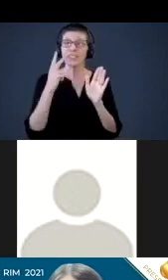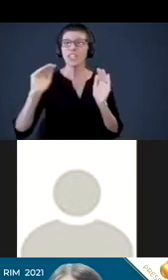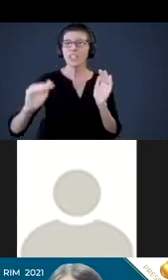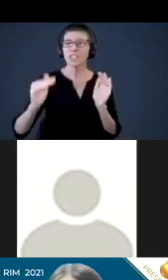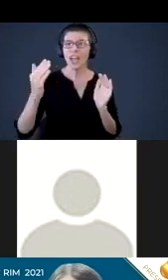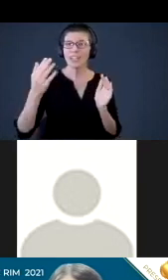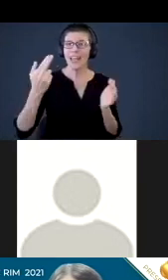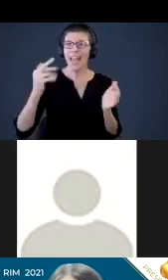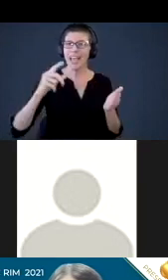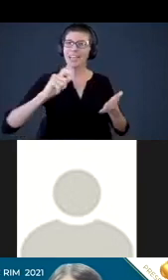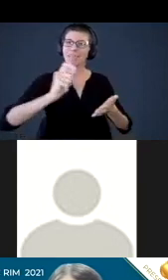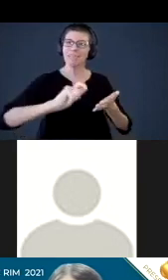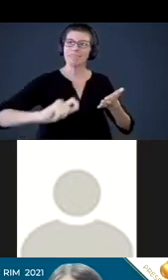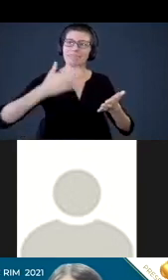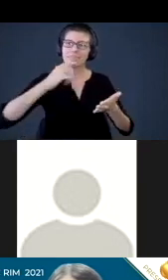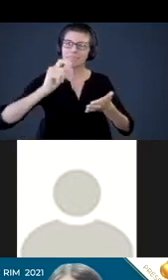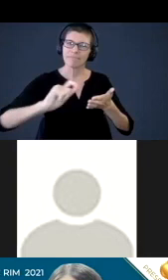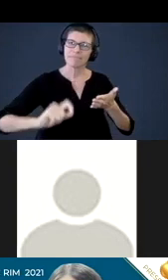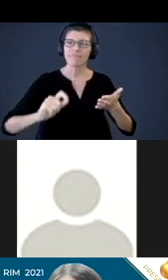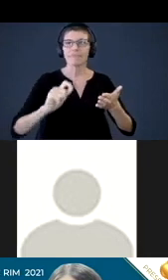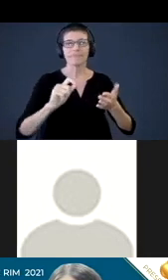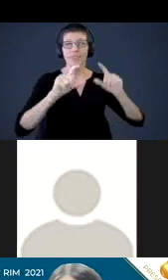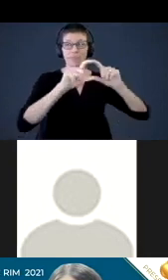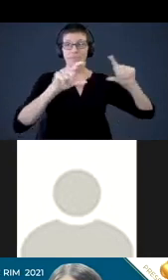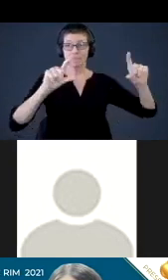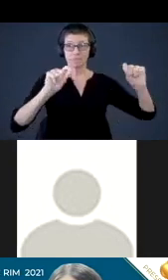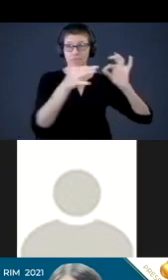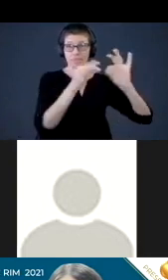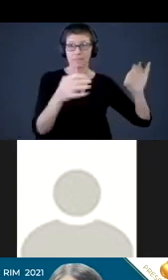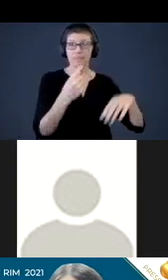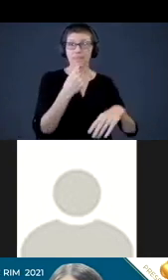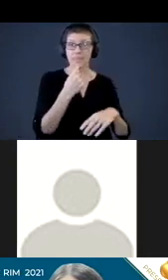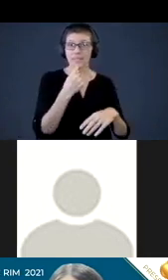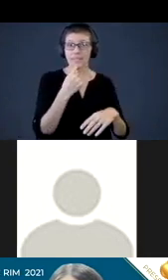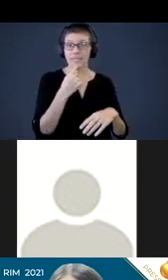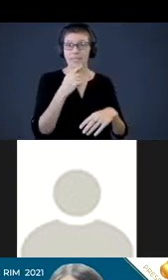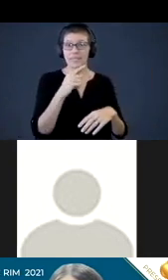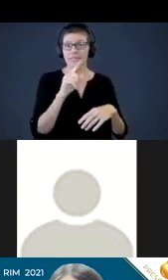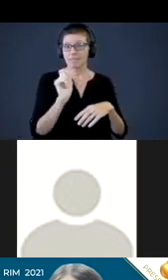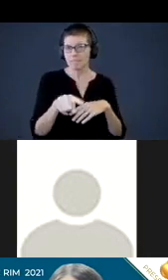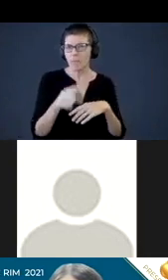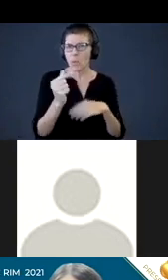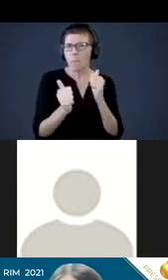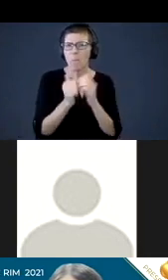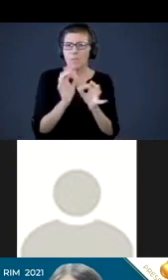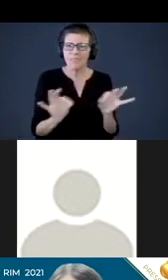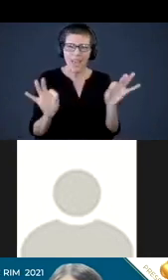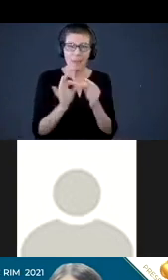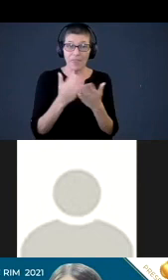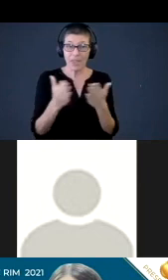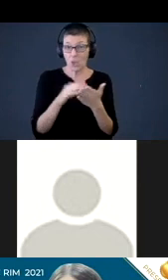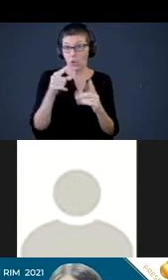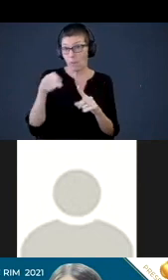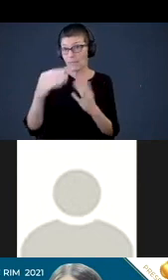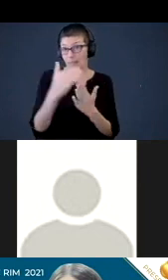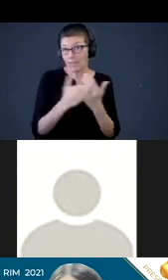There's a white box with orange text. The words in the orange text are the question, what is the most valuable thing you learned from this lesson today?